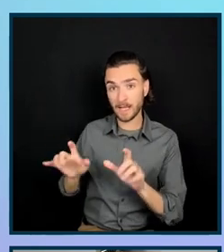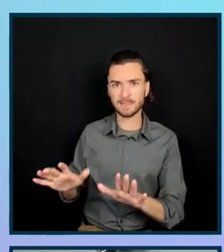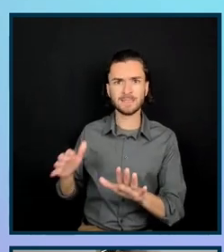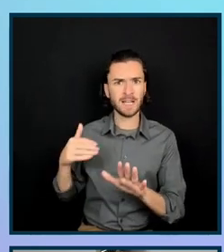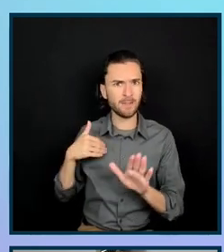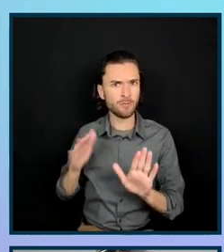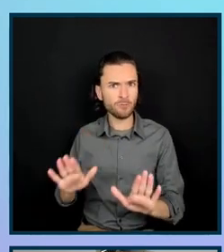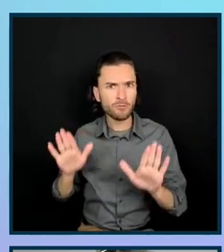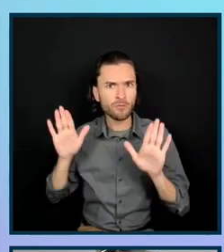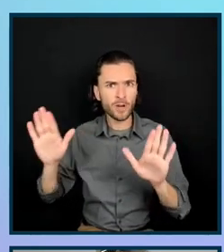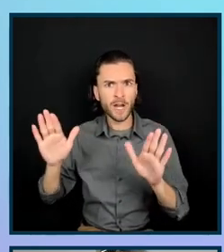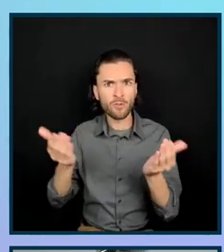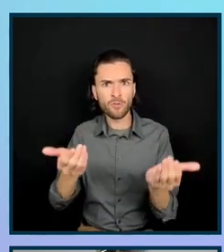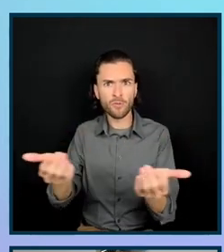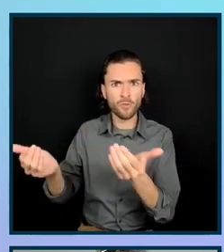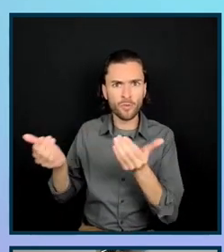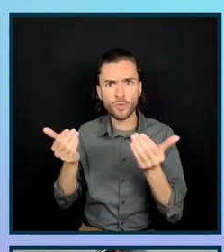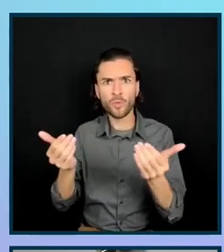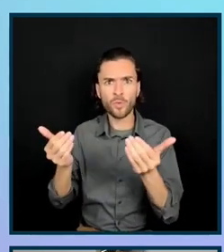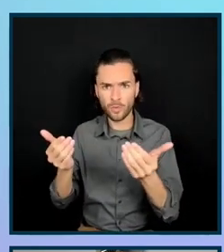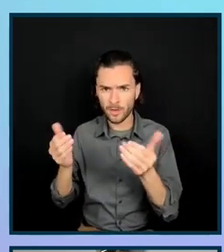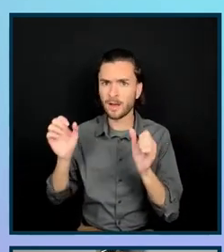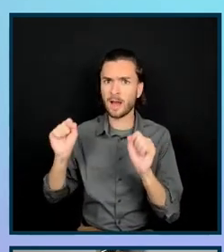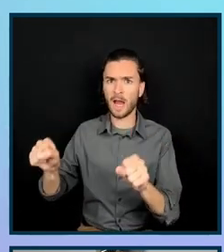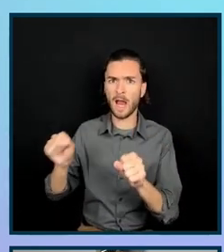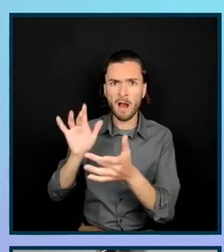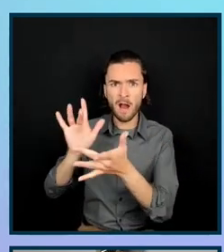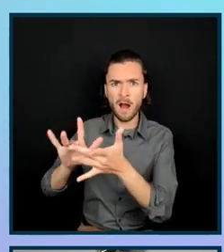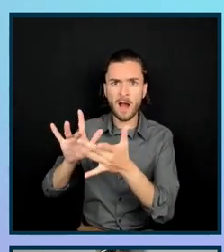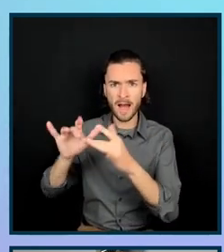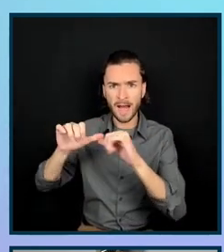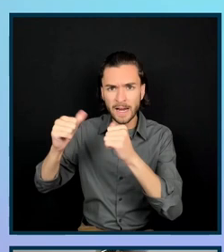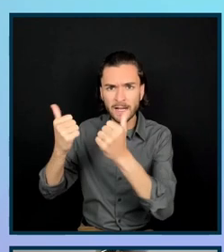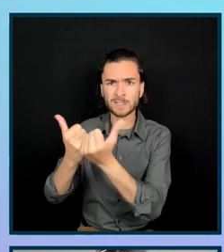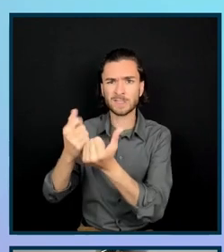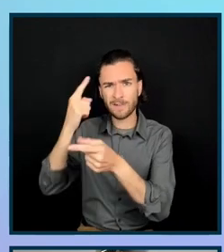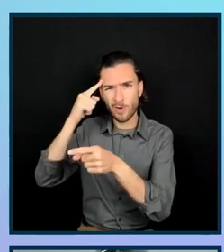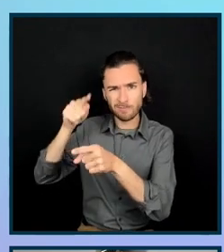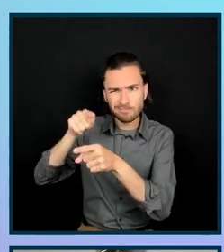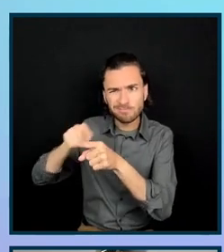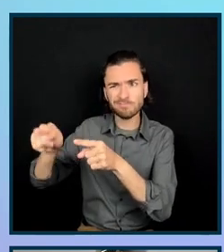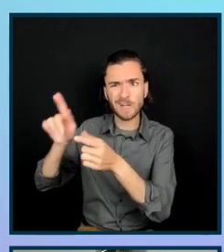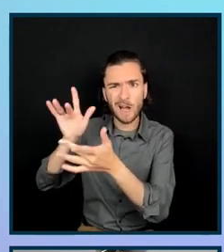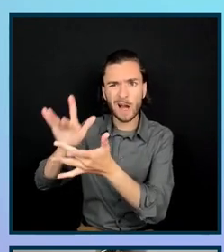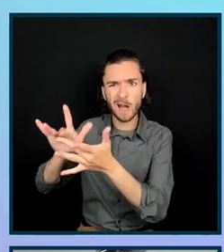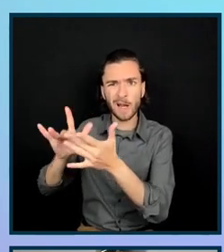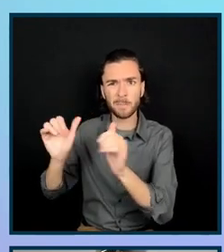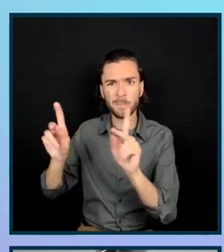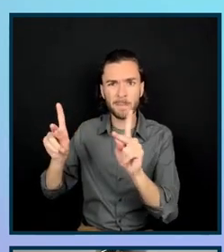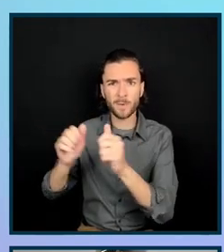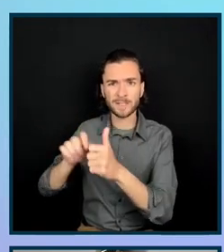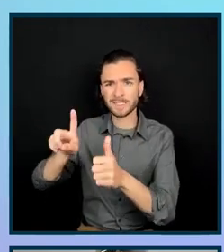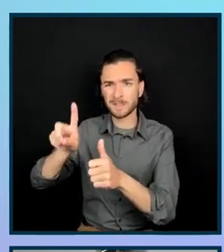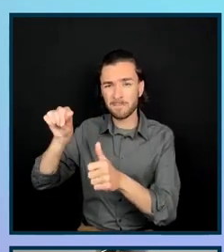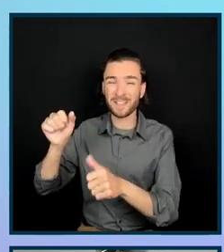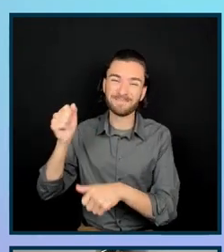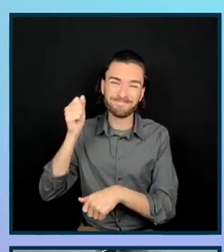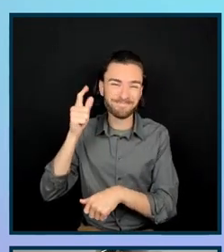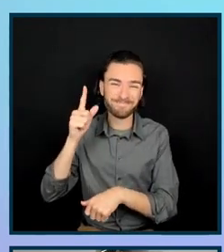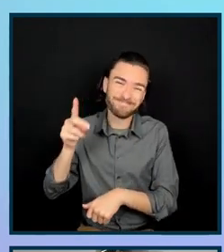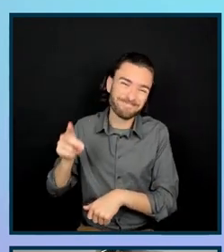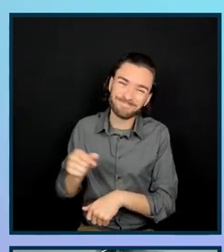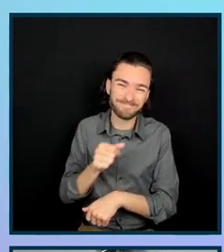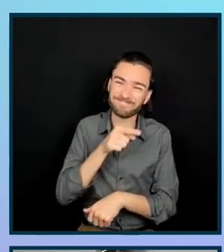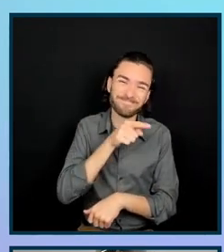you can partner with that do this extensive testing with users with disabilities. But unfortunately, our clients didn't actually have the additional resources particularly